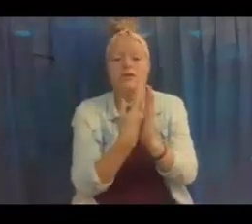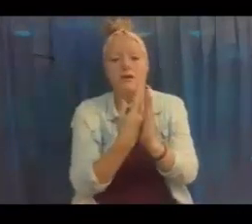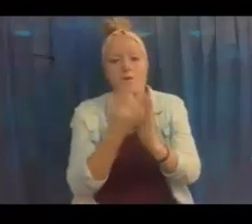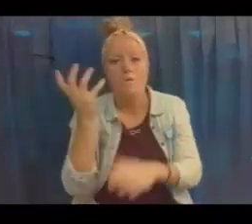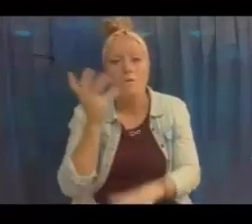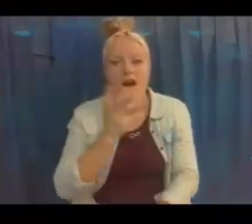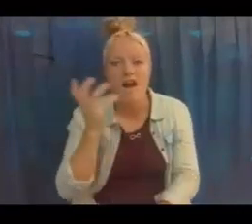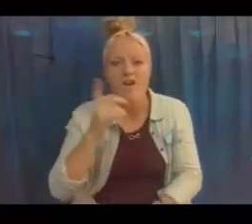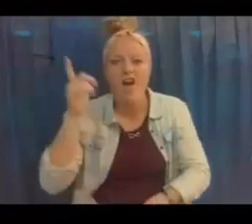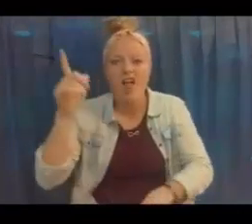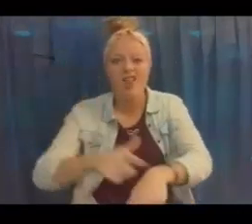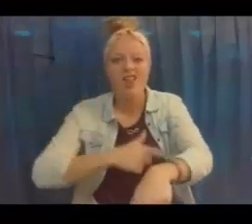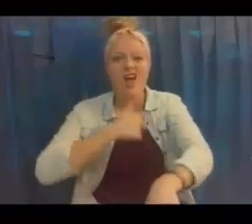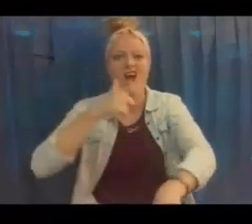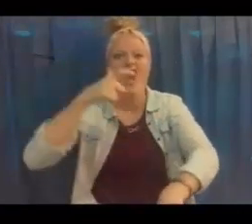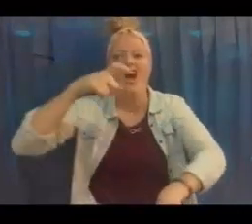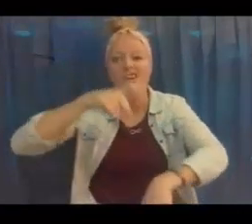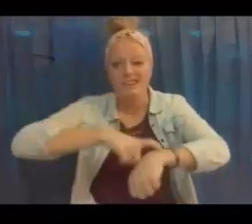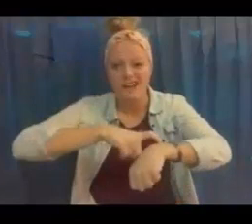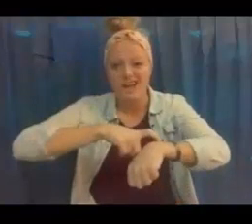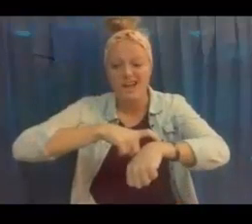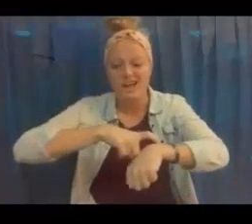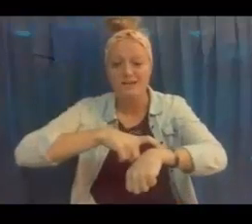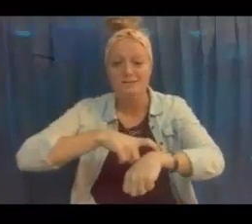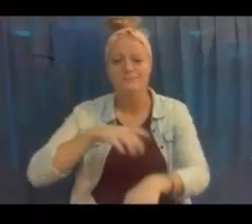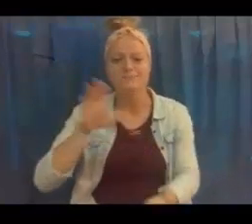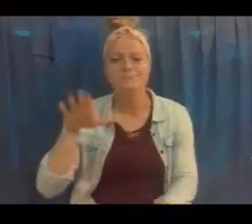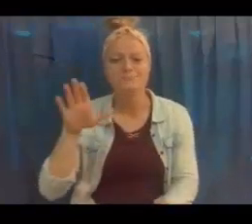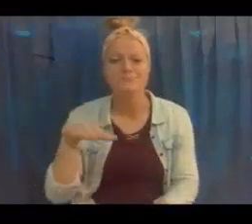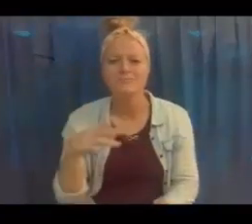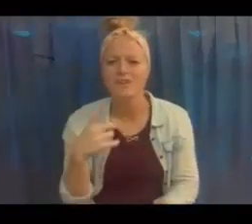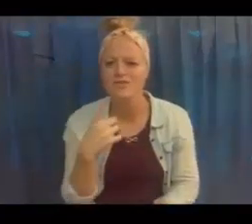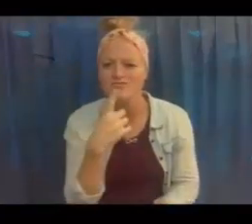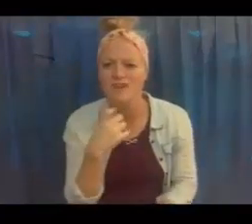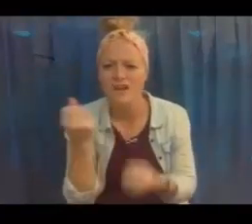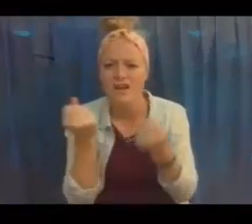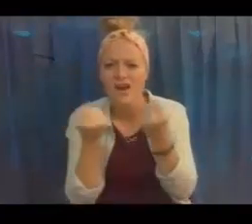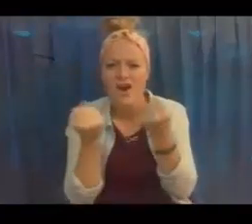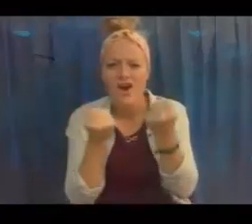Hours and hours went by. Wow. It's a long time.